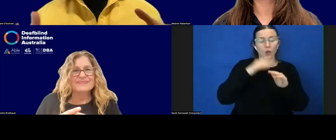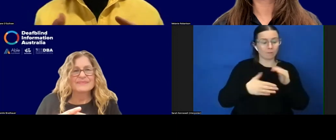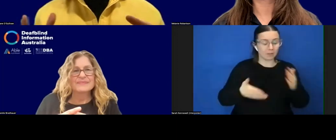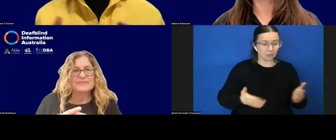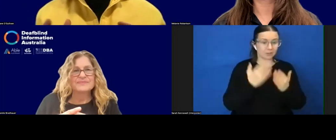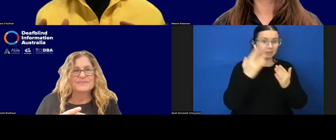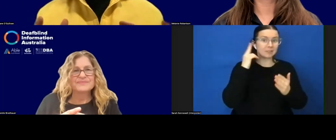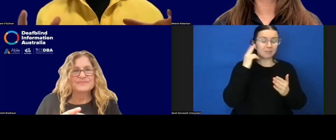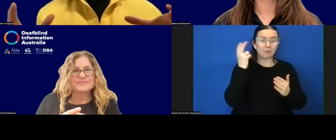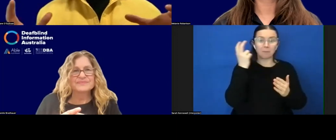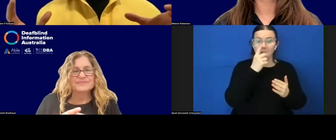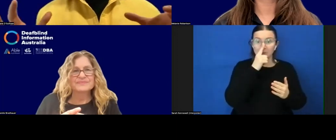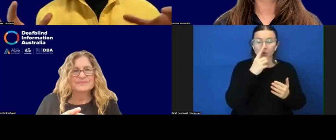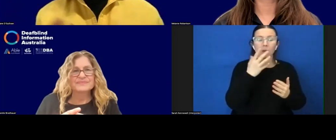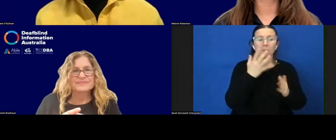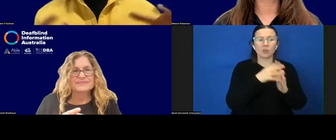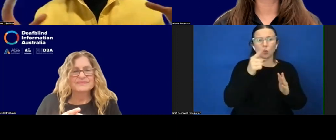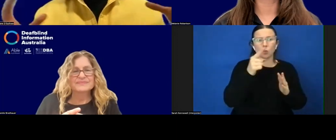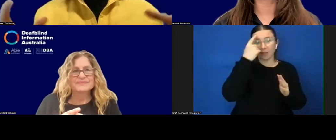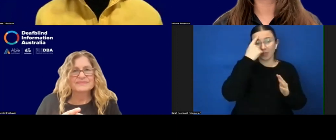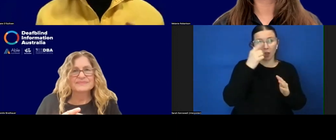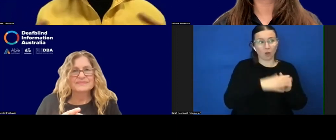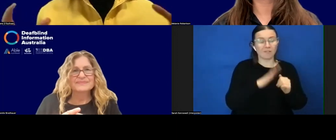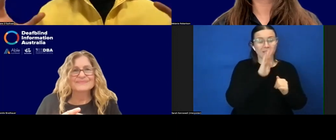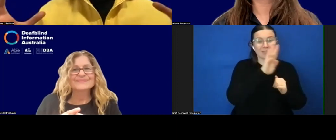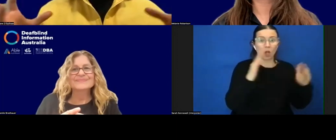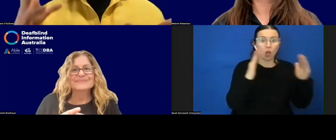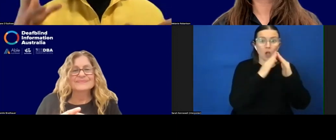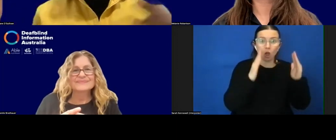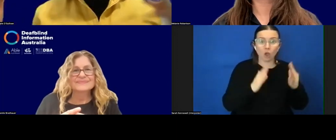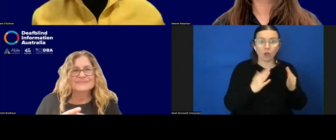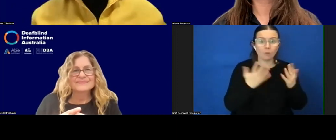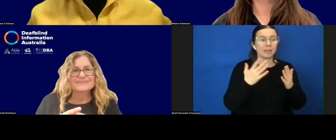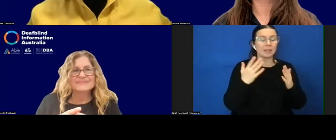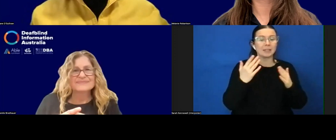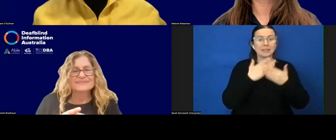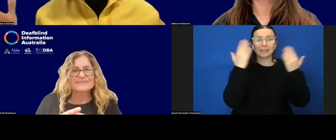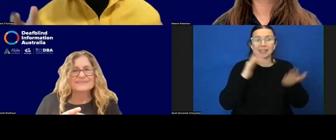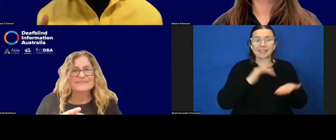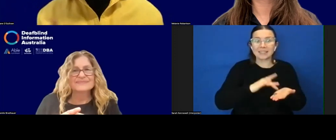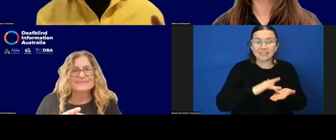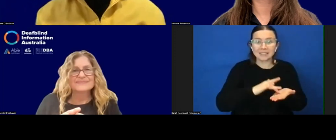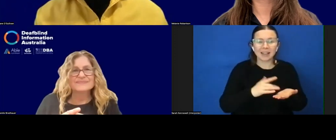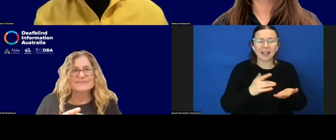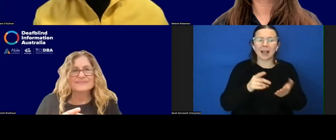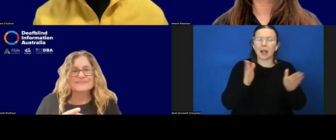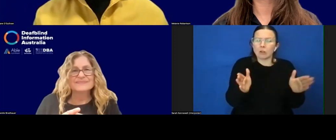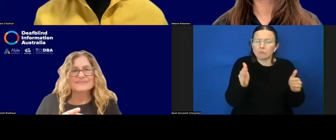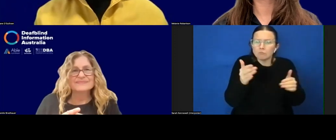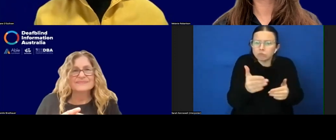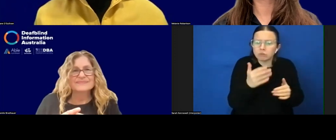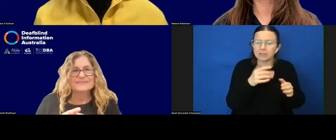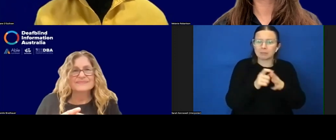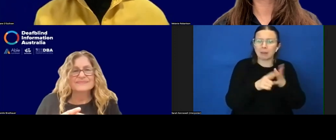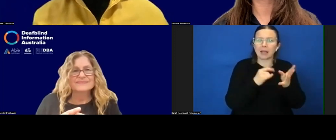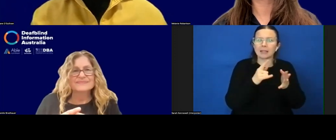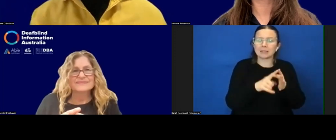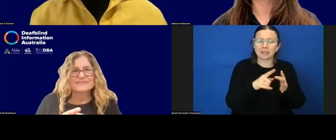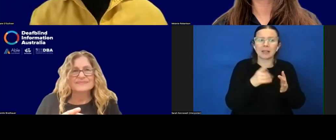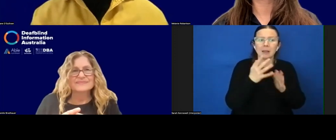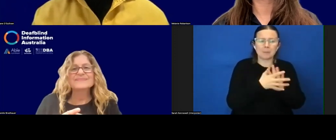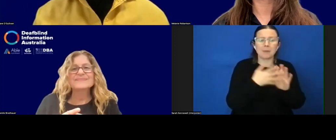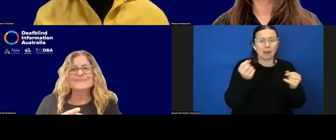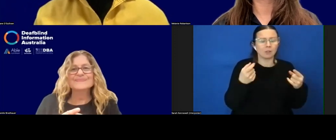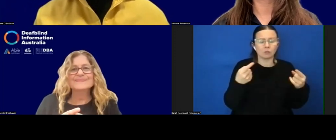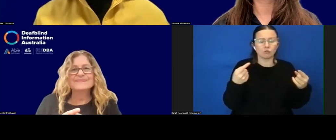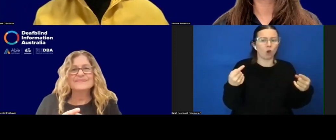you're thinking about areas like homes and day centers and potentially those sorts of contained spaces. So there's a huge crossover